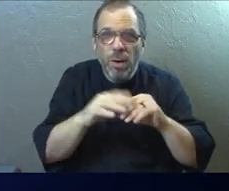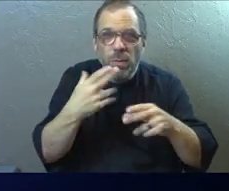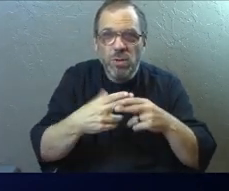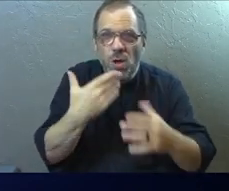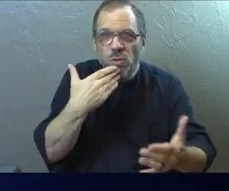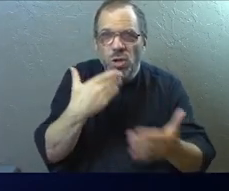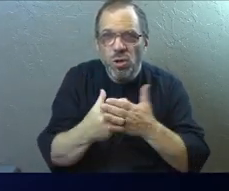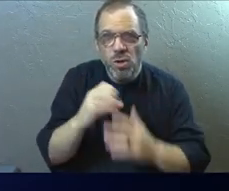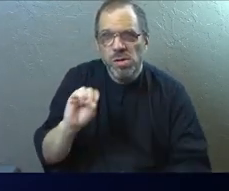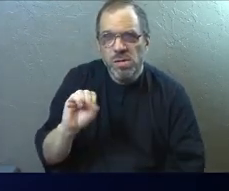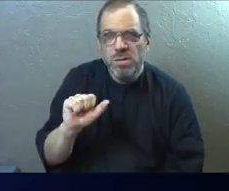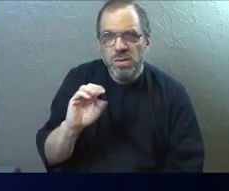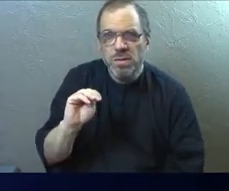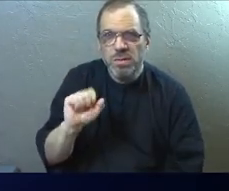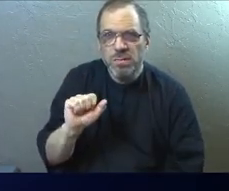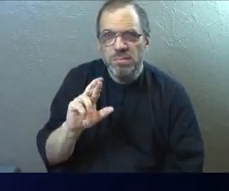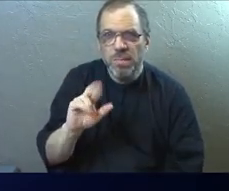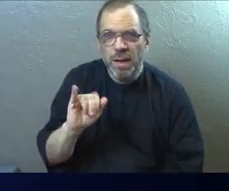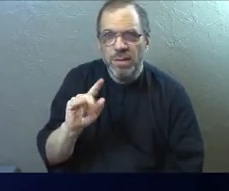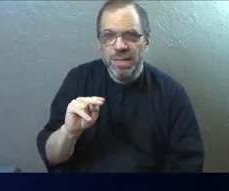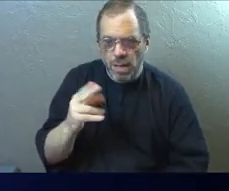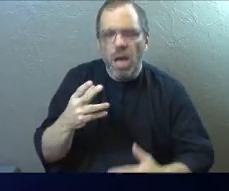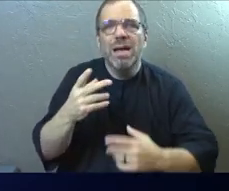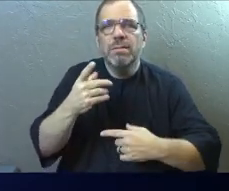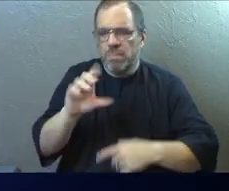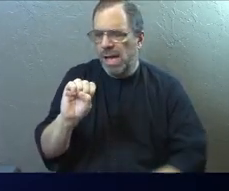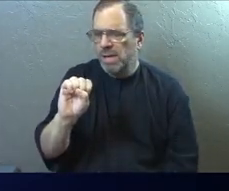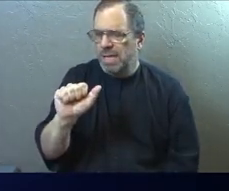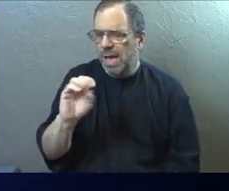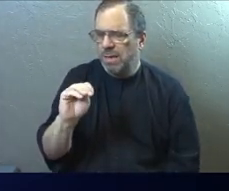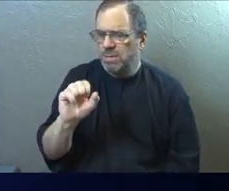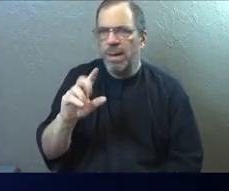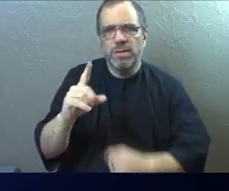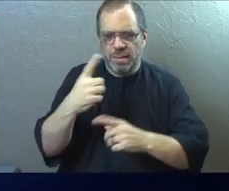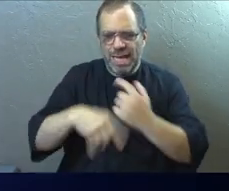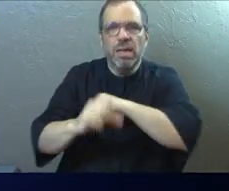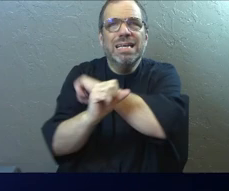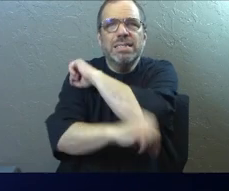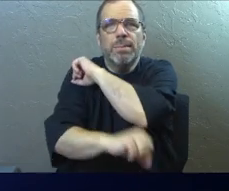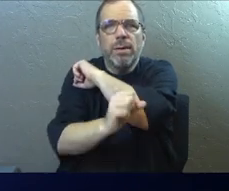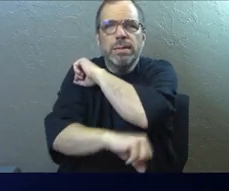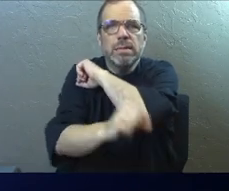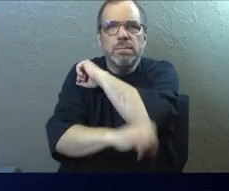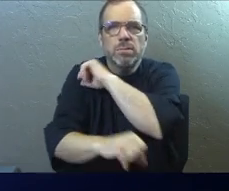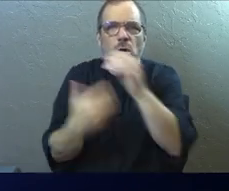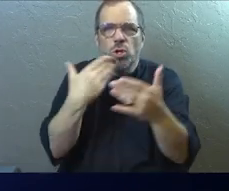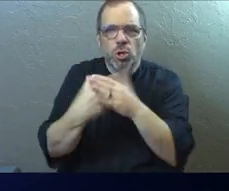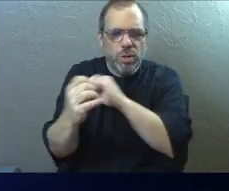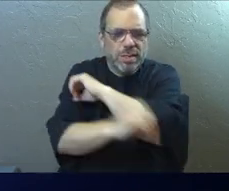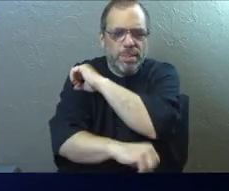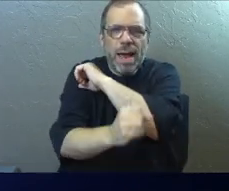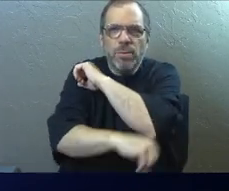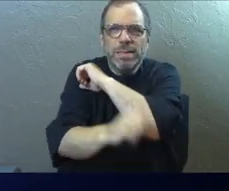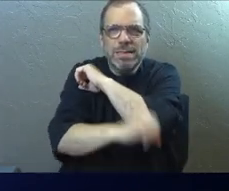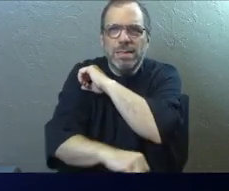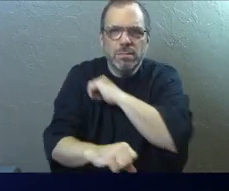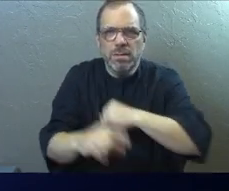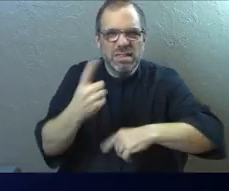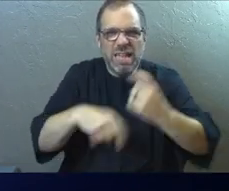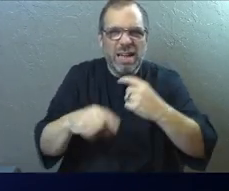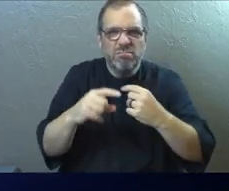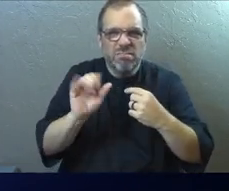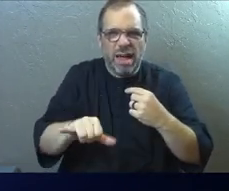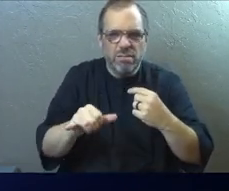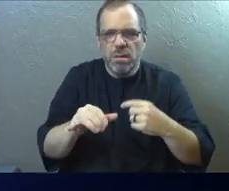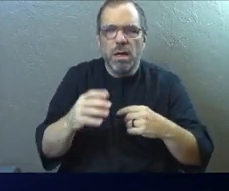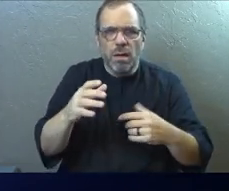talked about. I get to walk by. Why do I get to walk by? Because they're not my neighbor. And how does that thinking go? I mean,